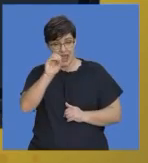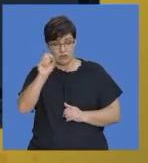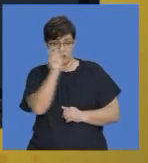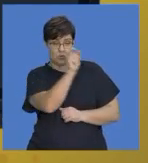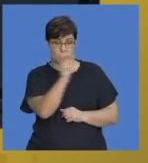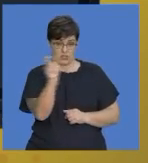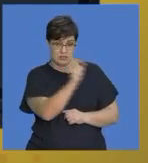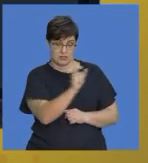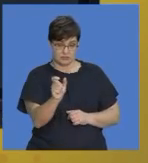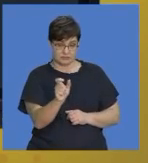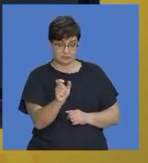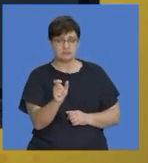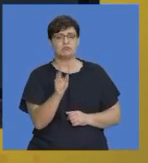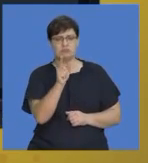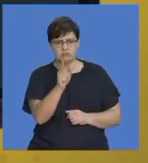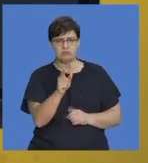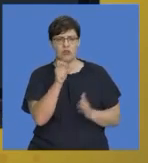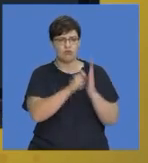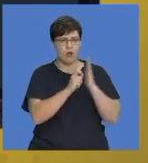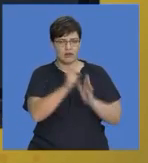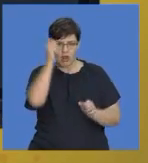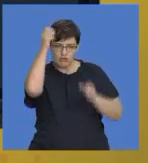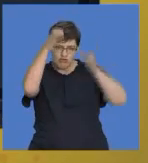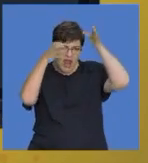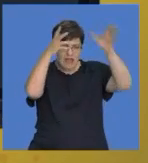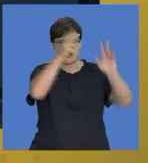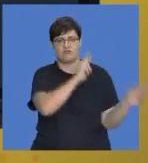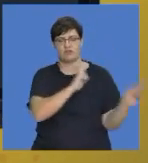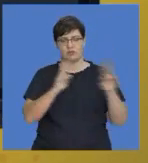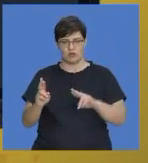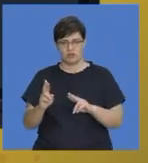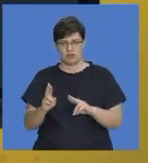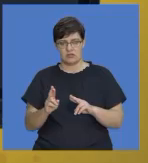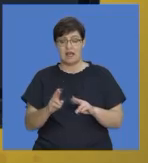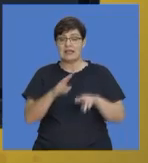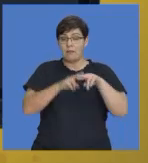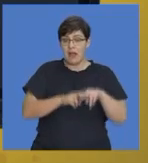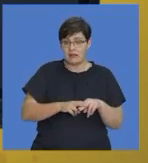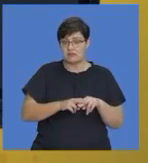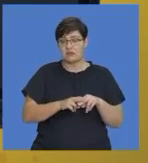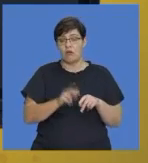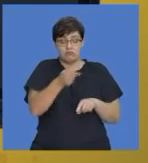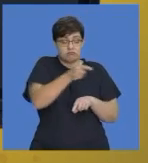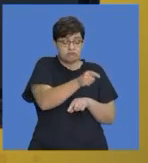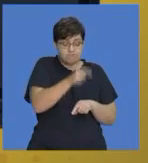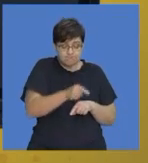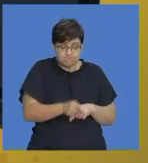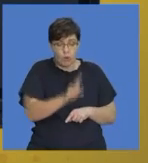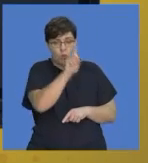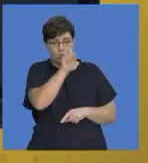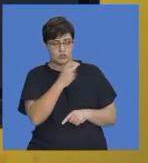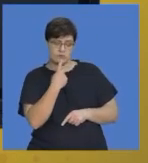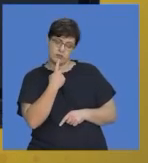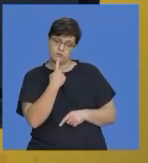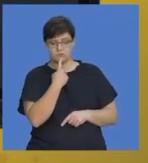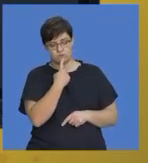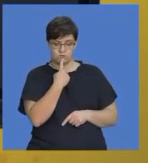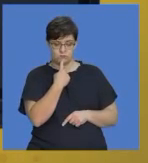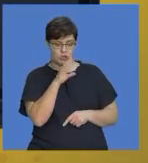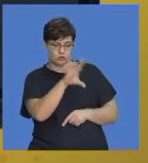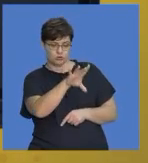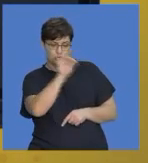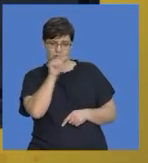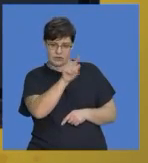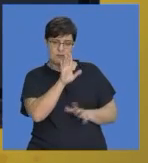which obviously you would have to write a creative response to one of the questions provided. You need to ensure you choose a question that you can